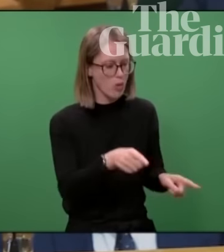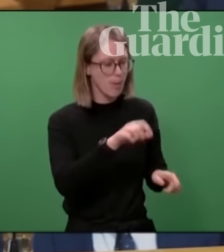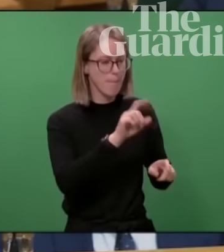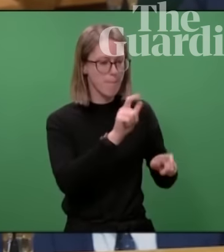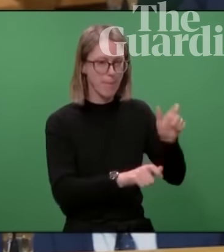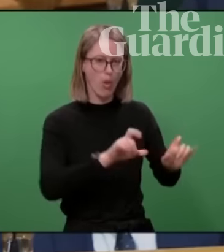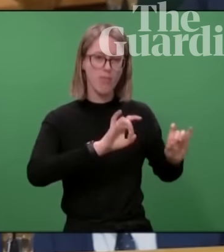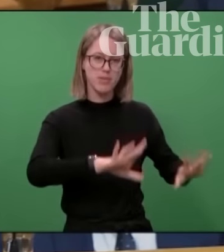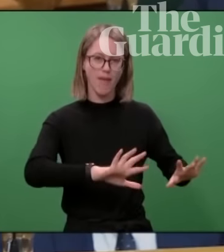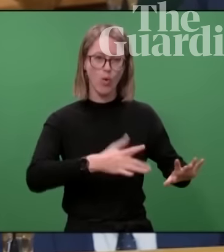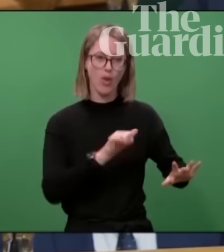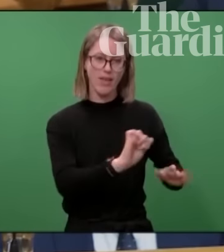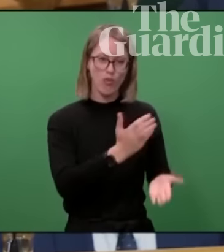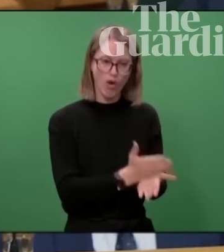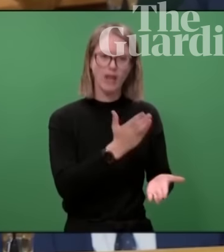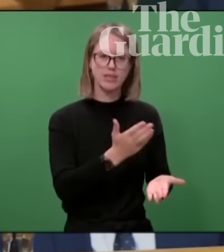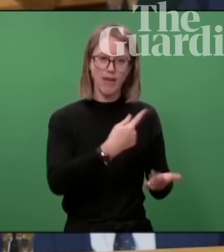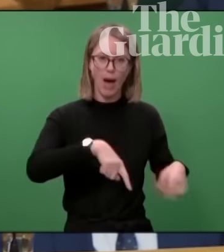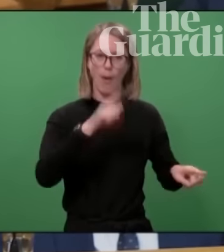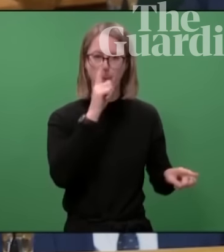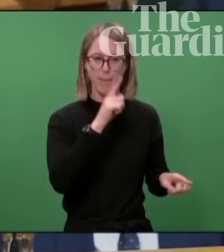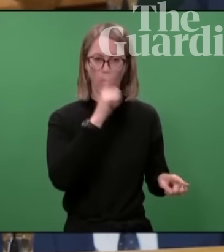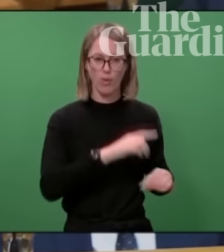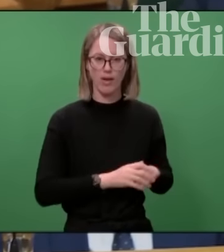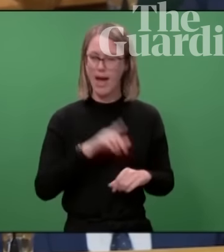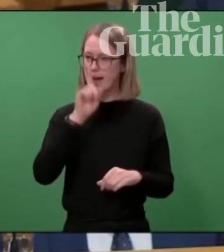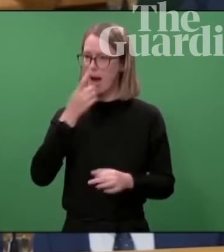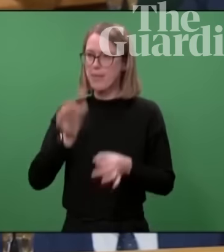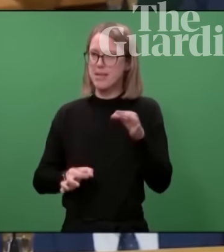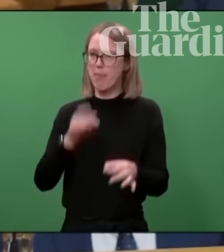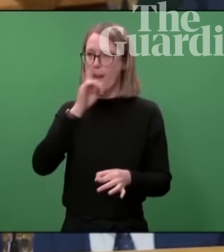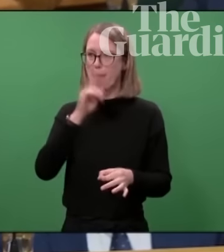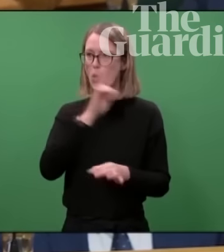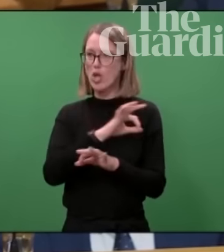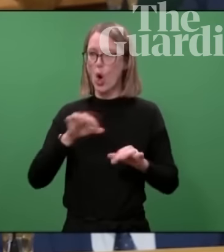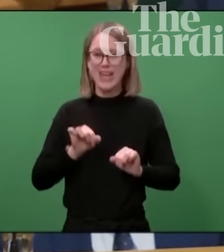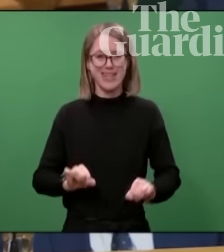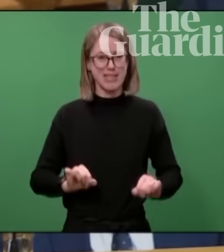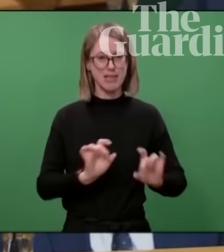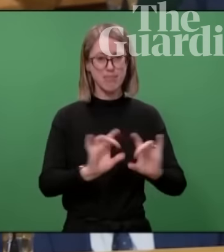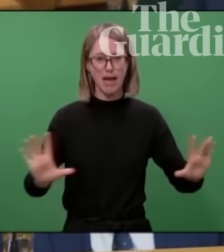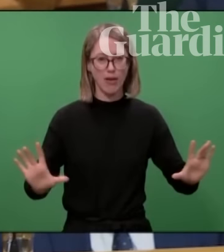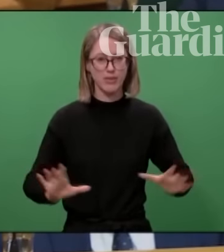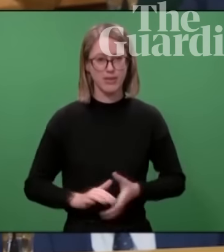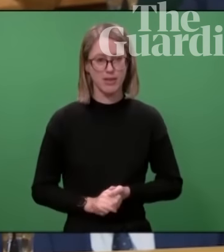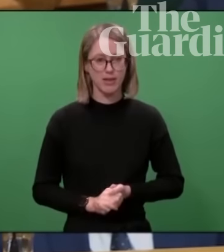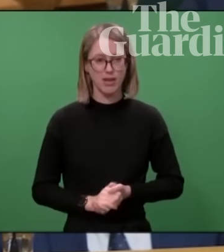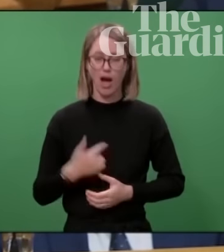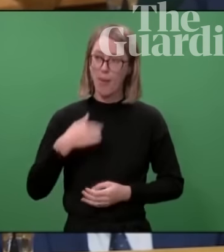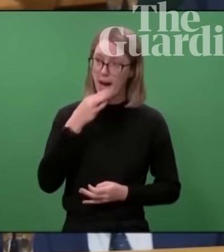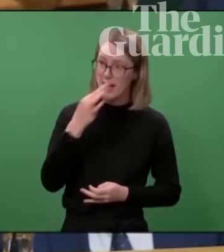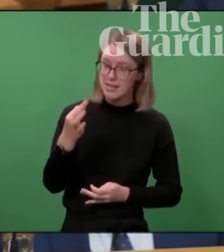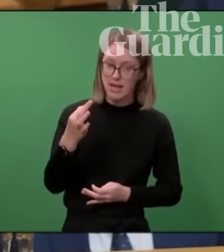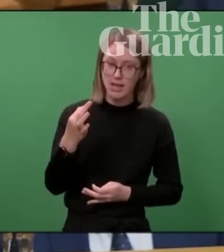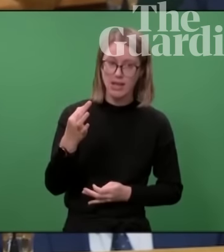for the Indigenous rights of our people. That can't be determined by people who are not Indigenous. So what I am asking